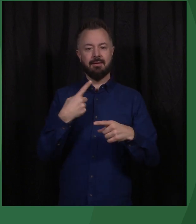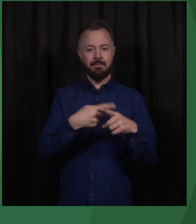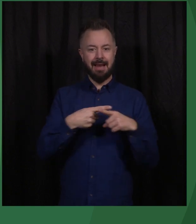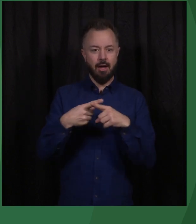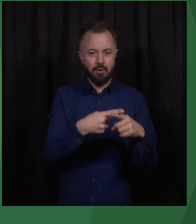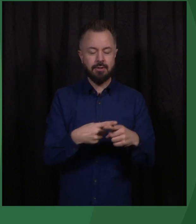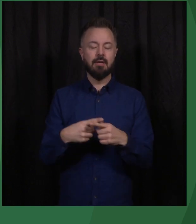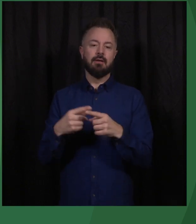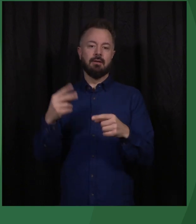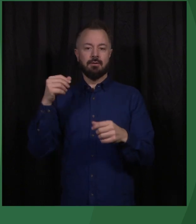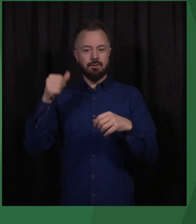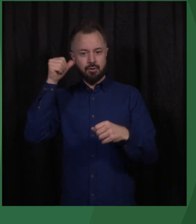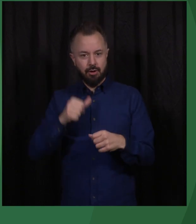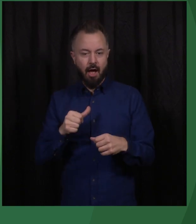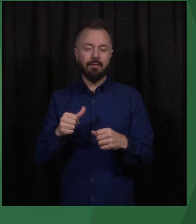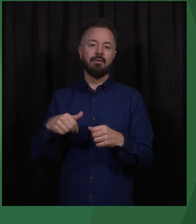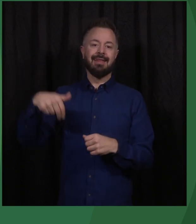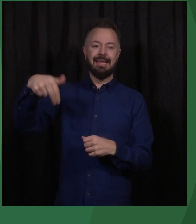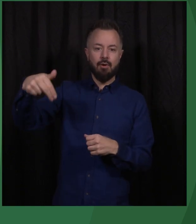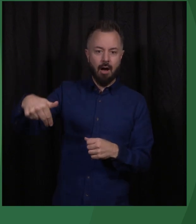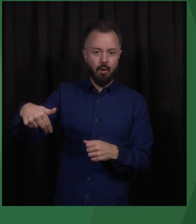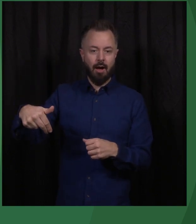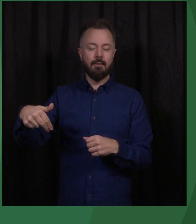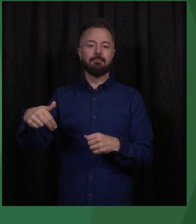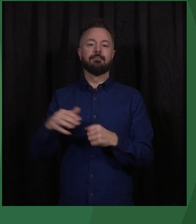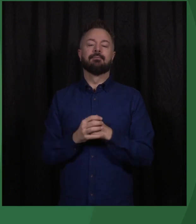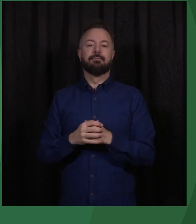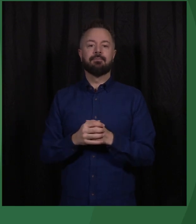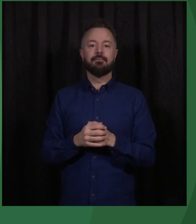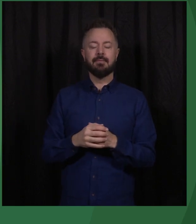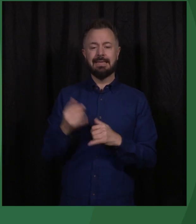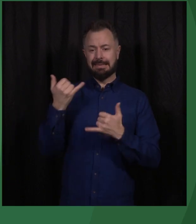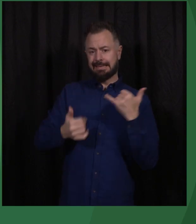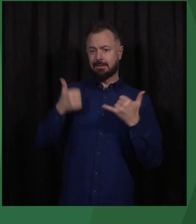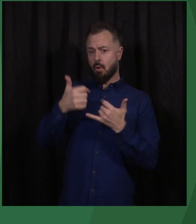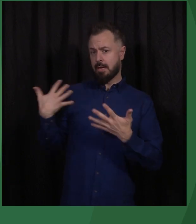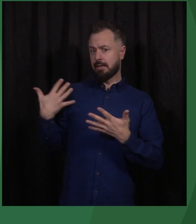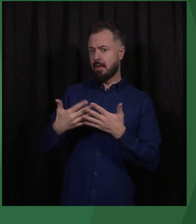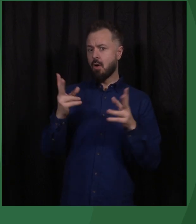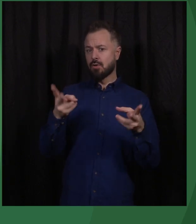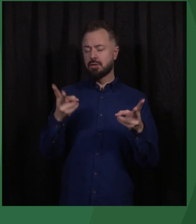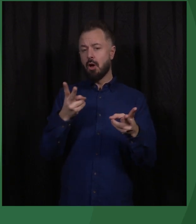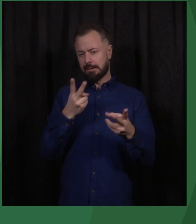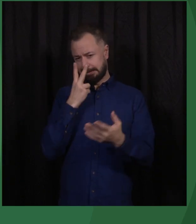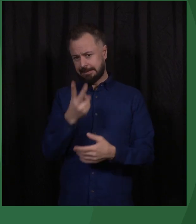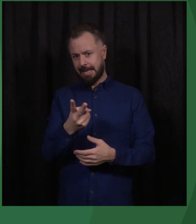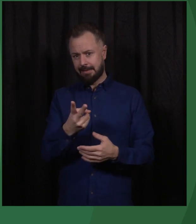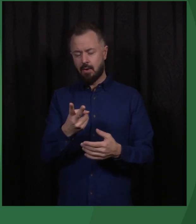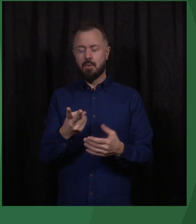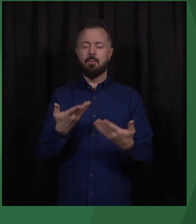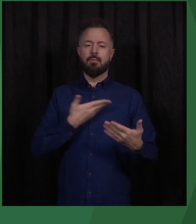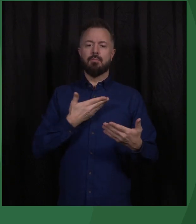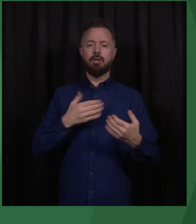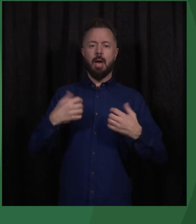Sudan, Nicaragua. The last few years, we have also witnessed a deeply worrying pushback